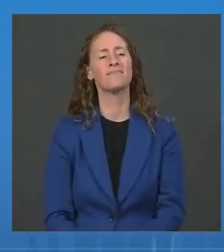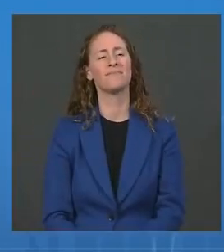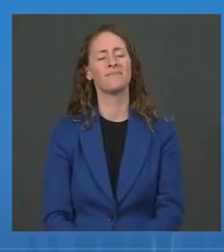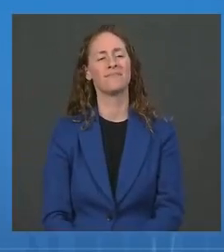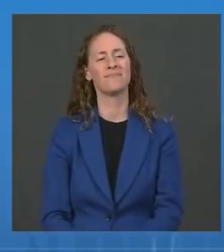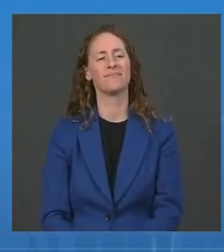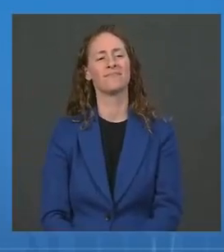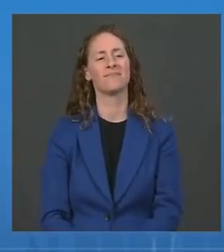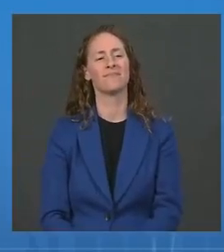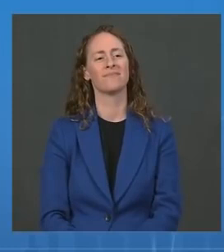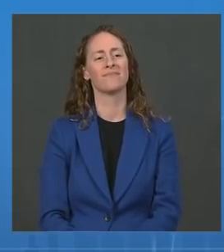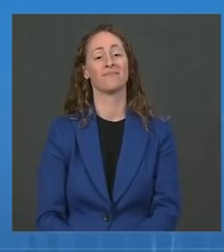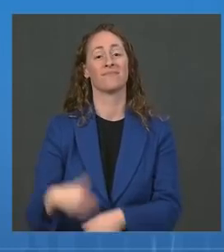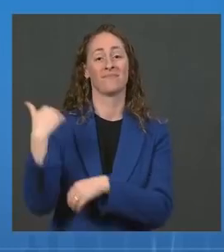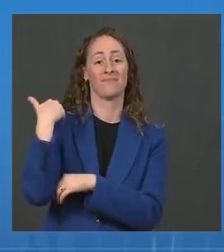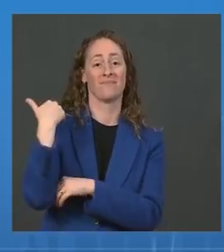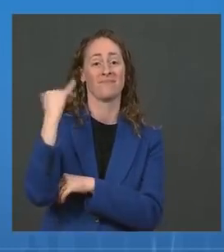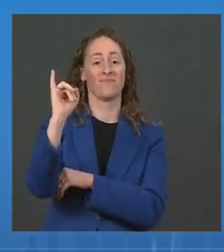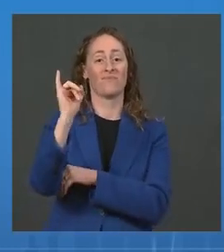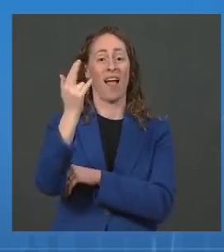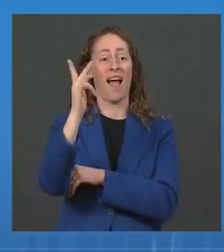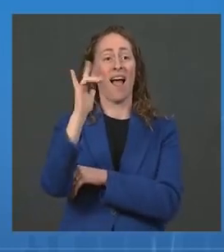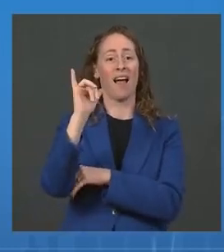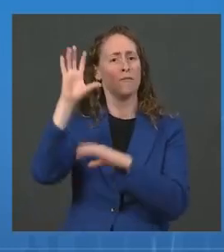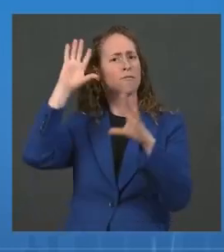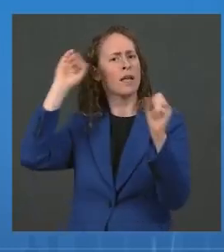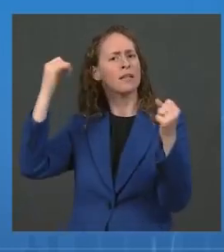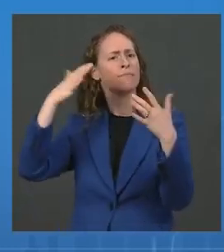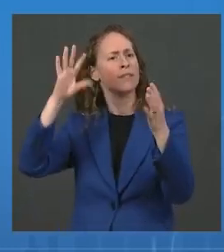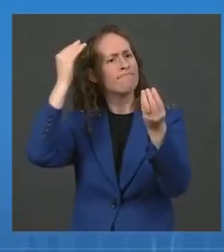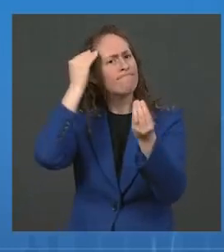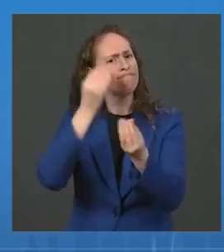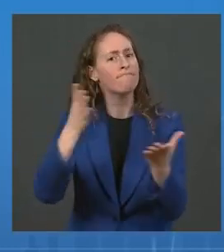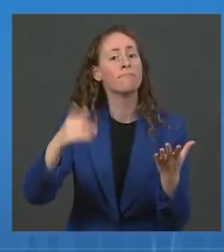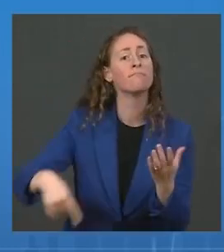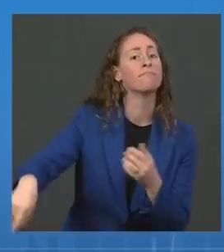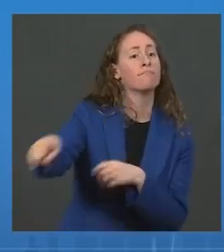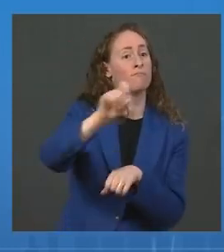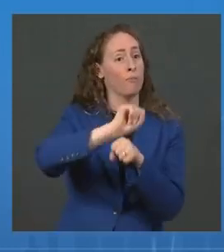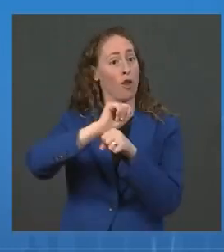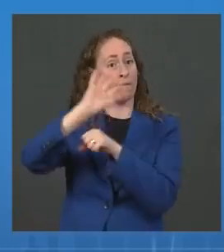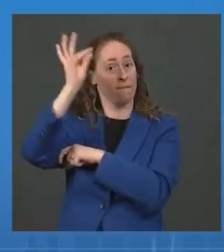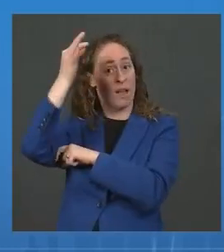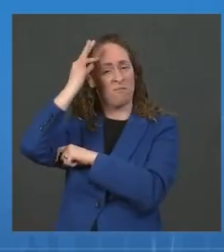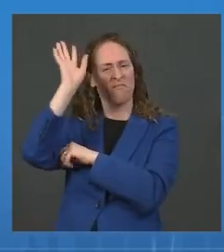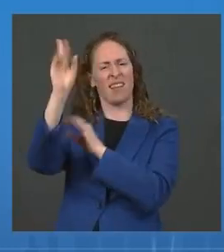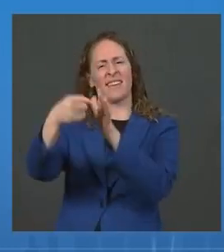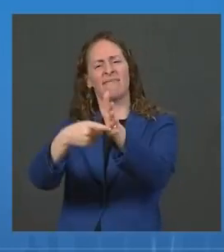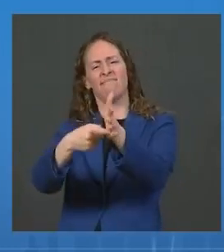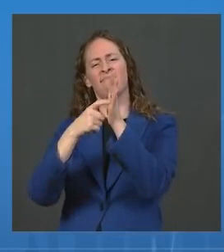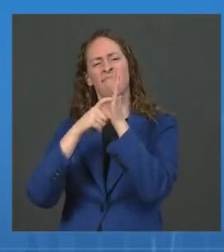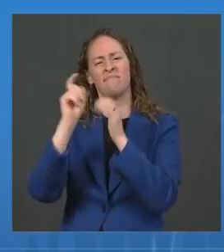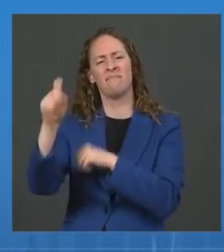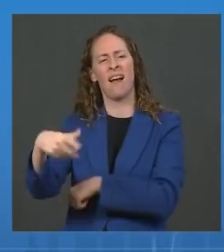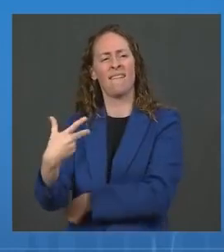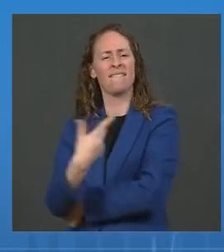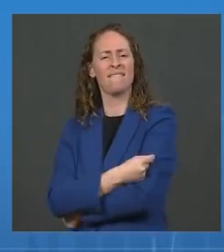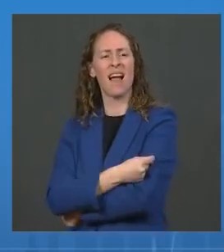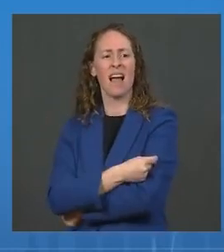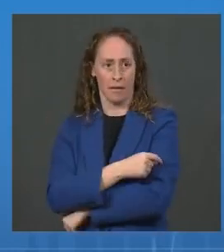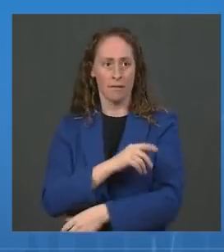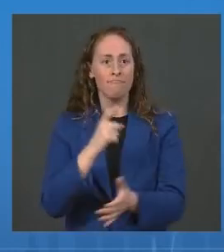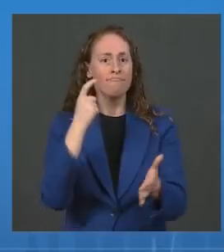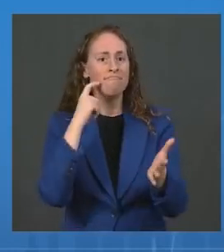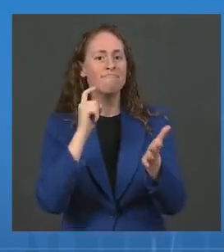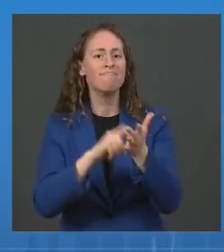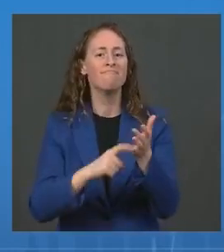in July, hundreds of small, medium, and large businesses, healthcare systems, colleges